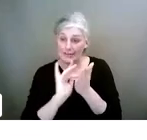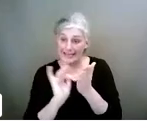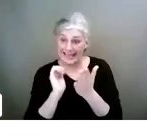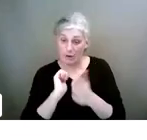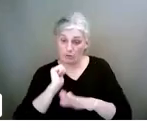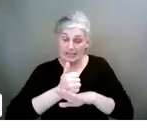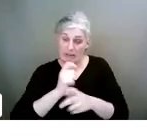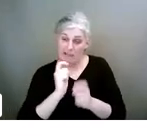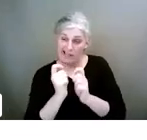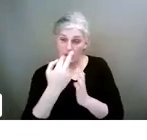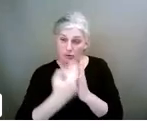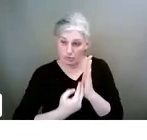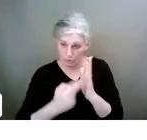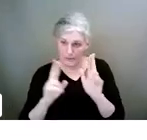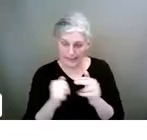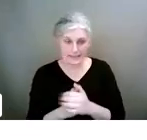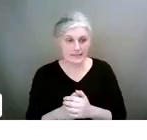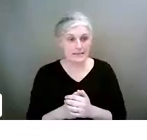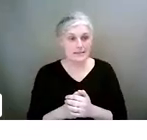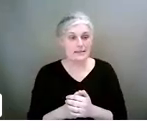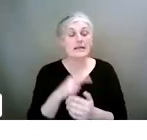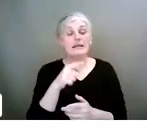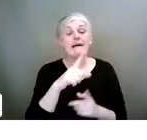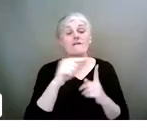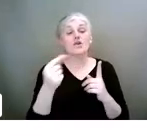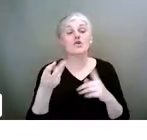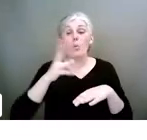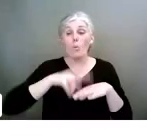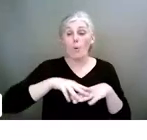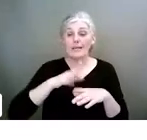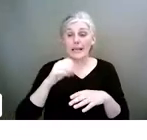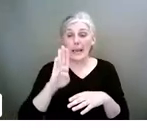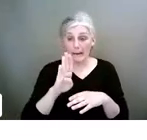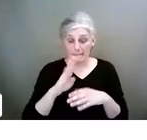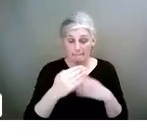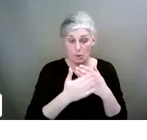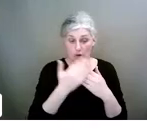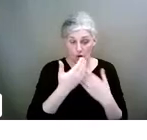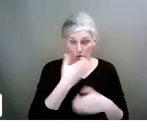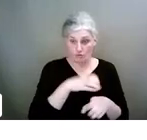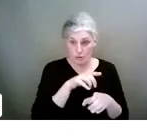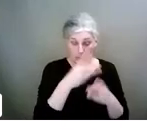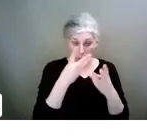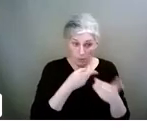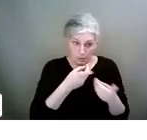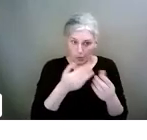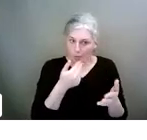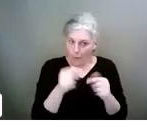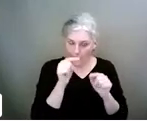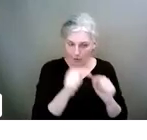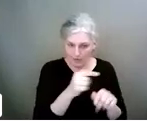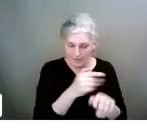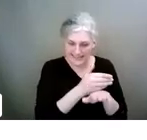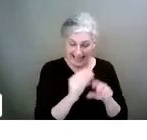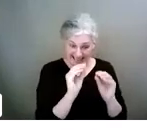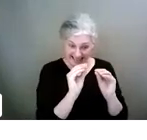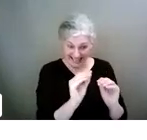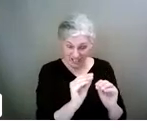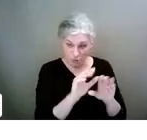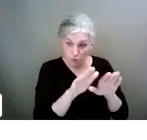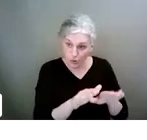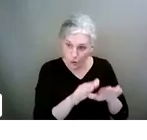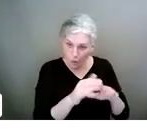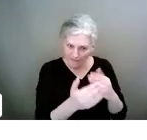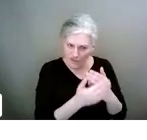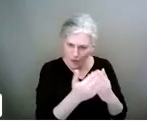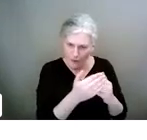So this is something from the Digital Wellness Lab. And for kids at a young age, what we really want to do is start teaching them slowly from